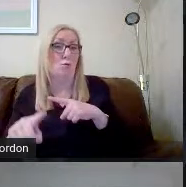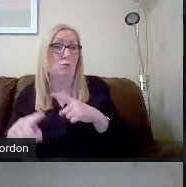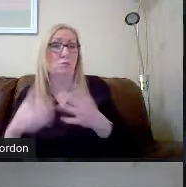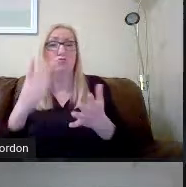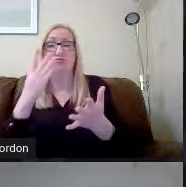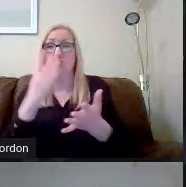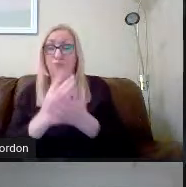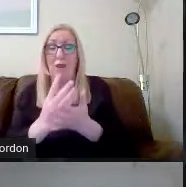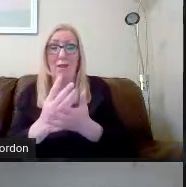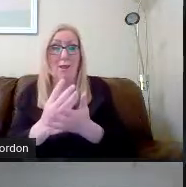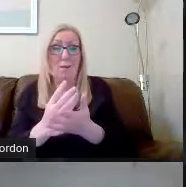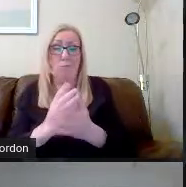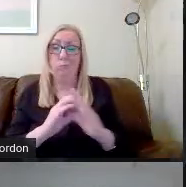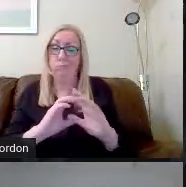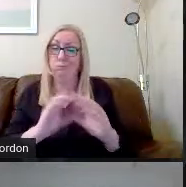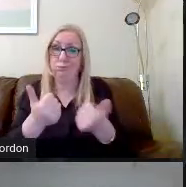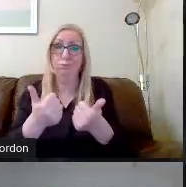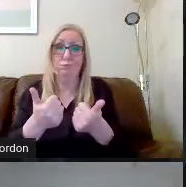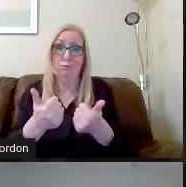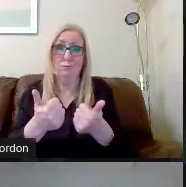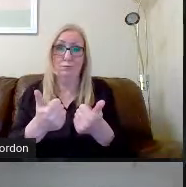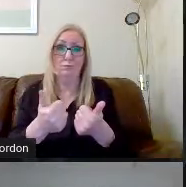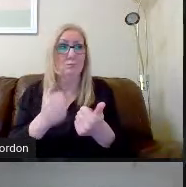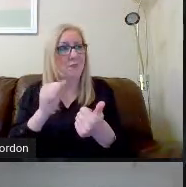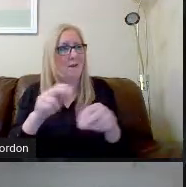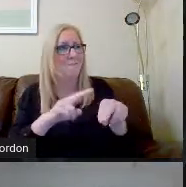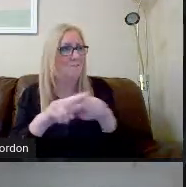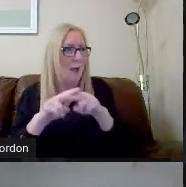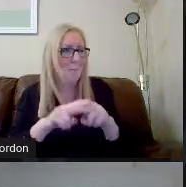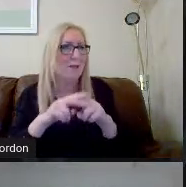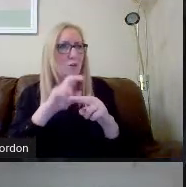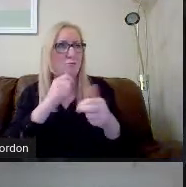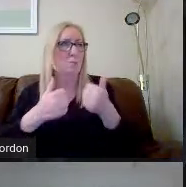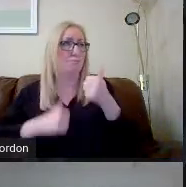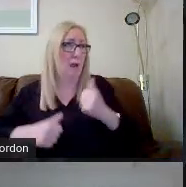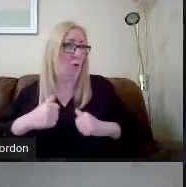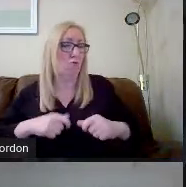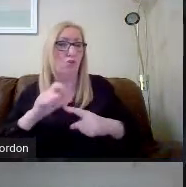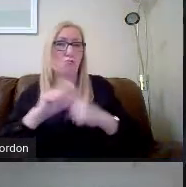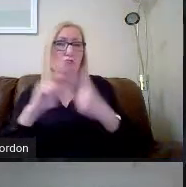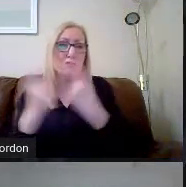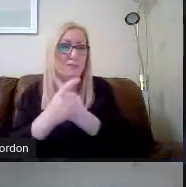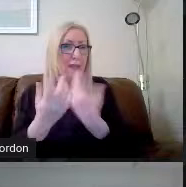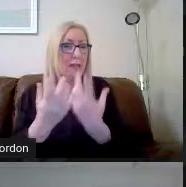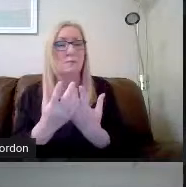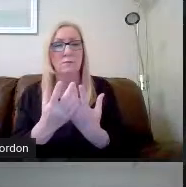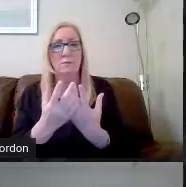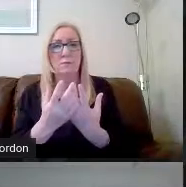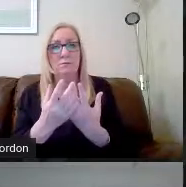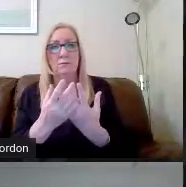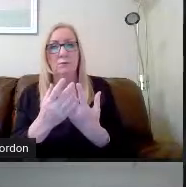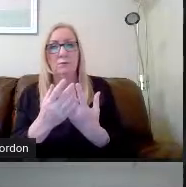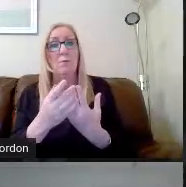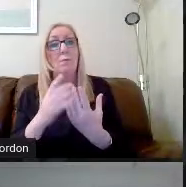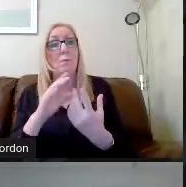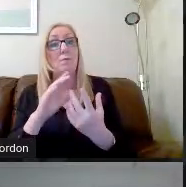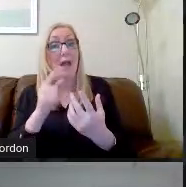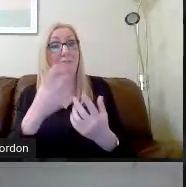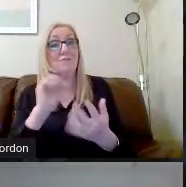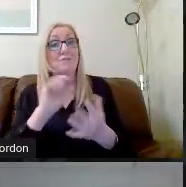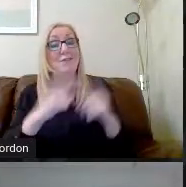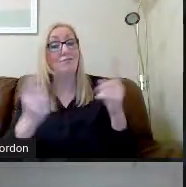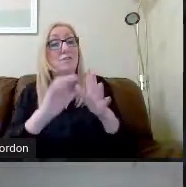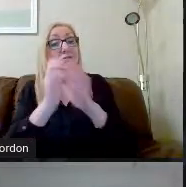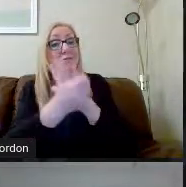families and the local community. But they're all different. And they all have different skills. And just because they have different skills